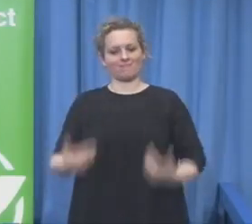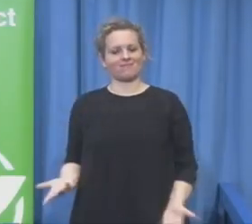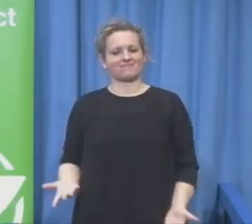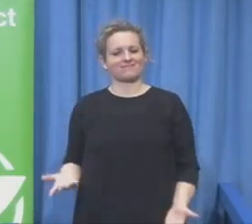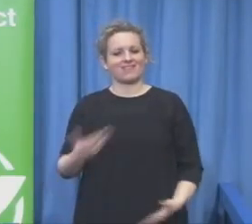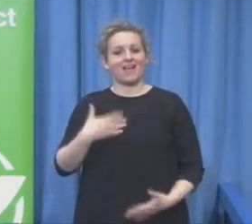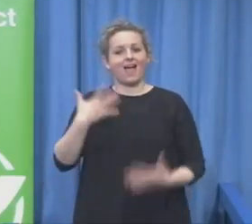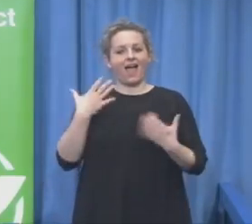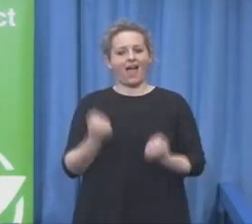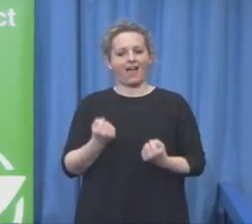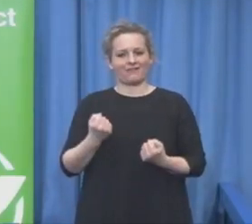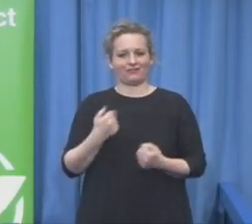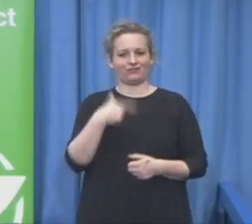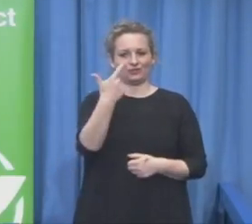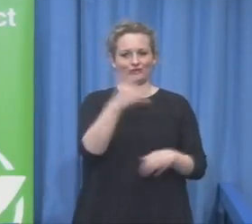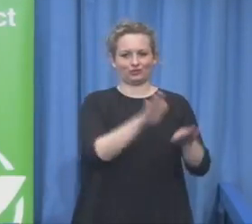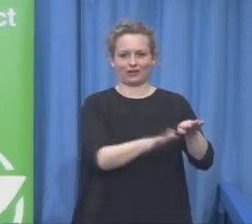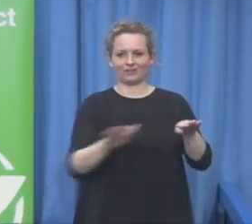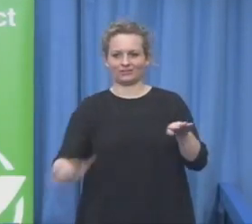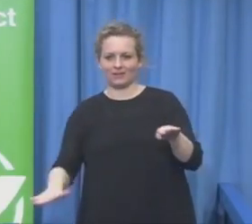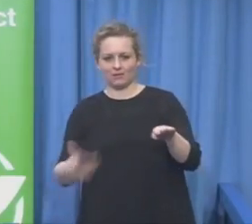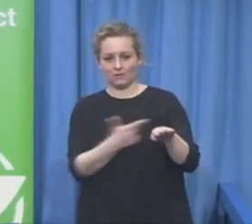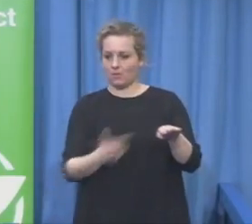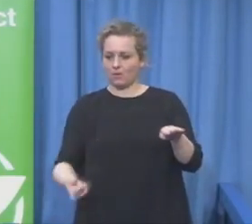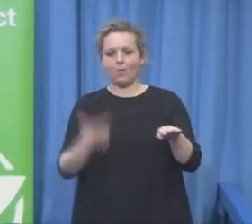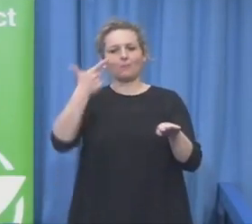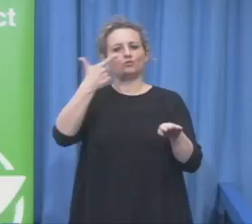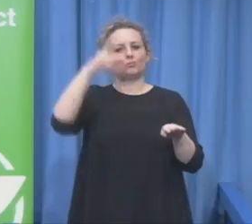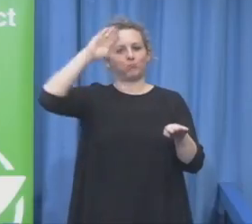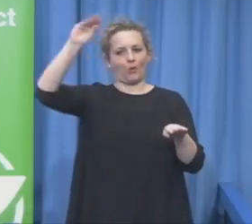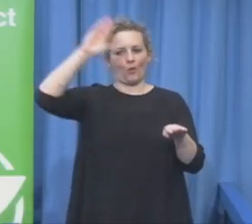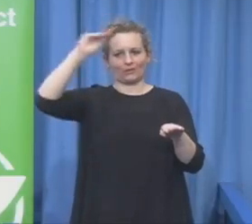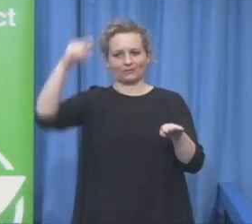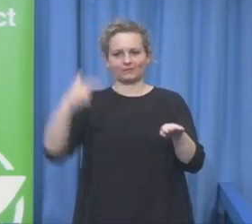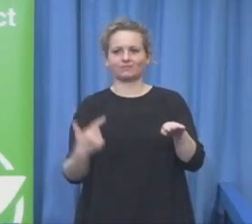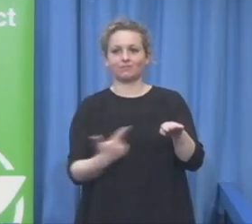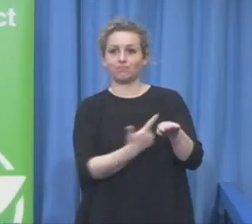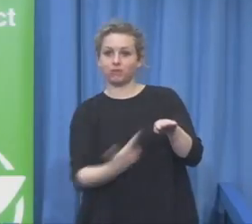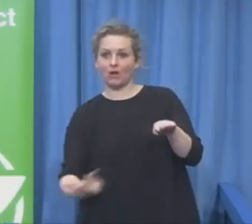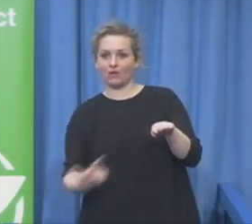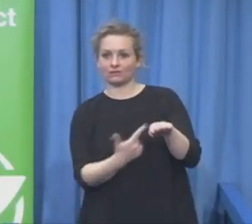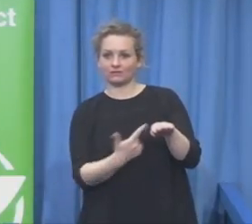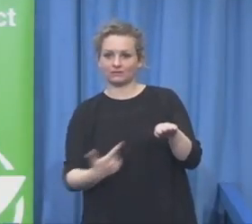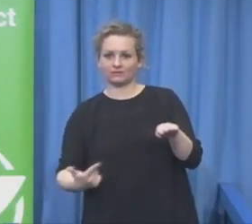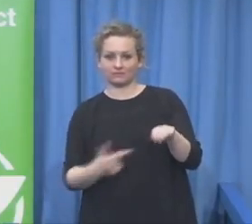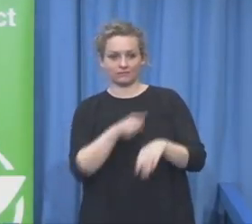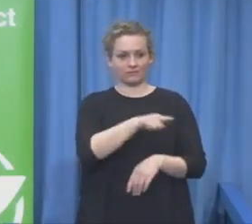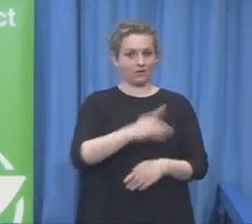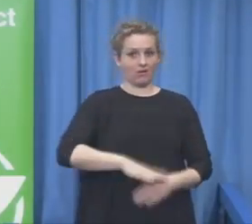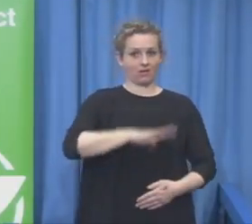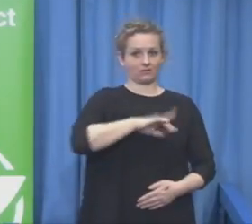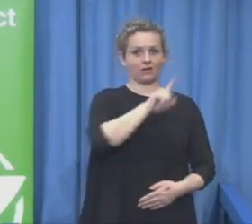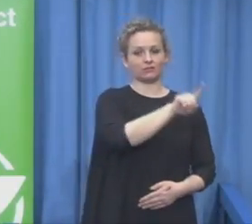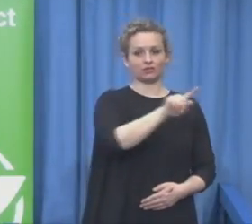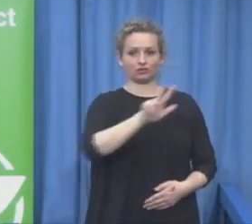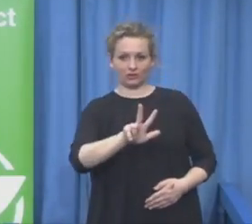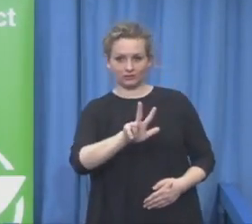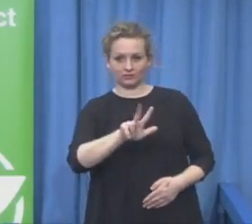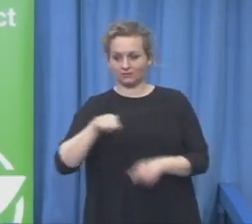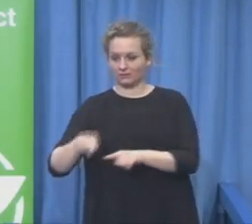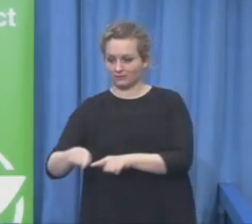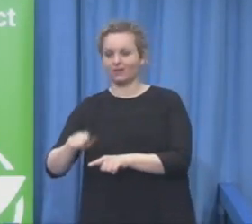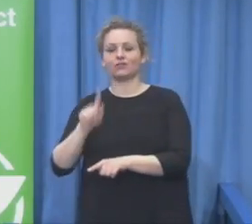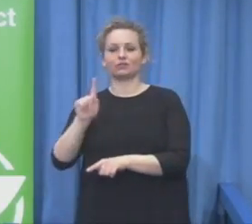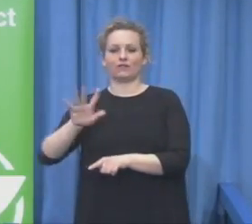My sons, Markus, 30 years old, and Robin, 25 years old, are